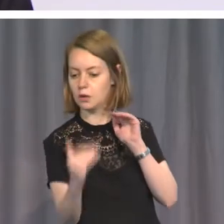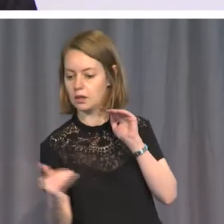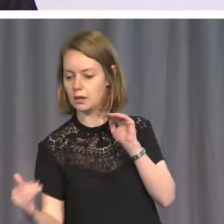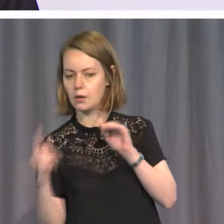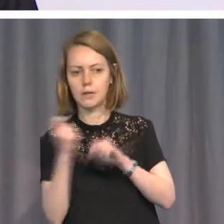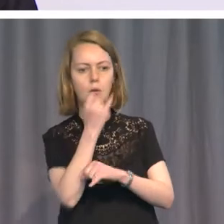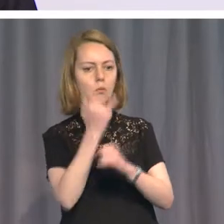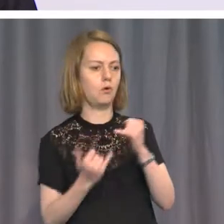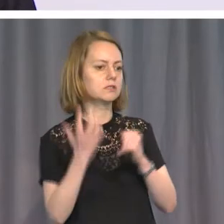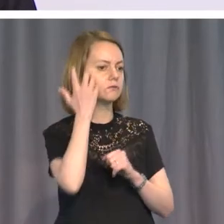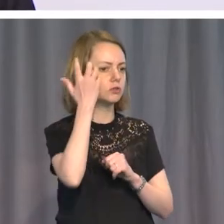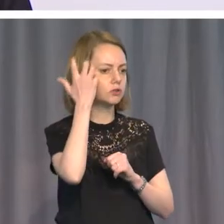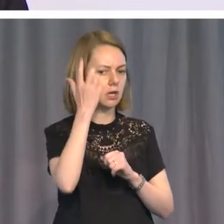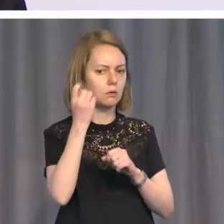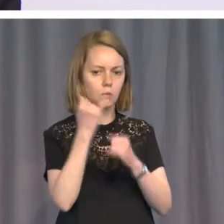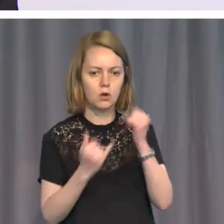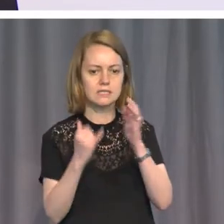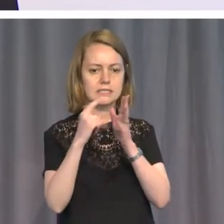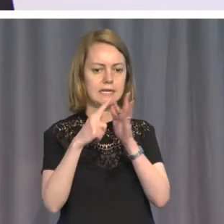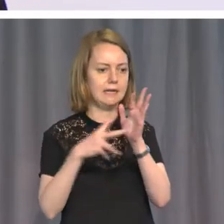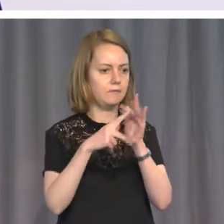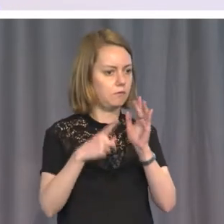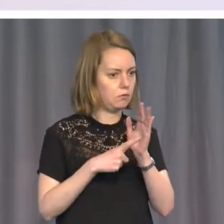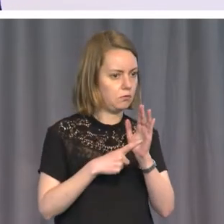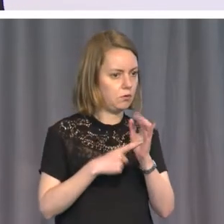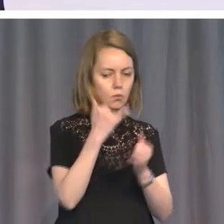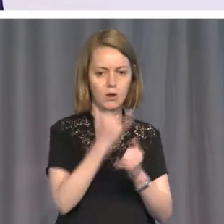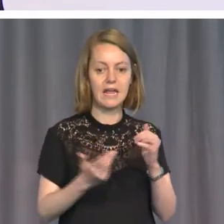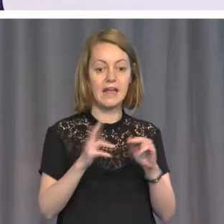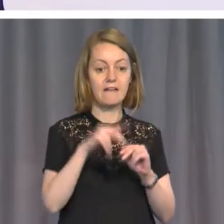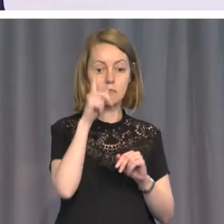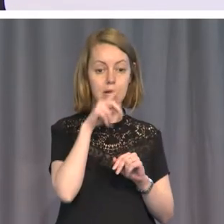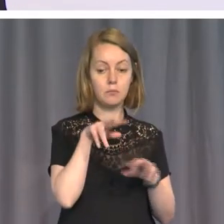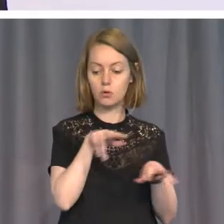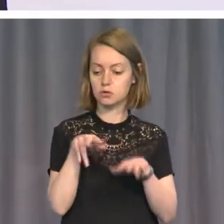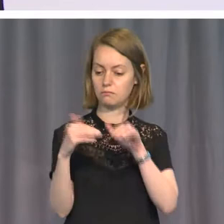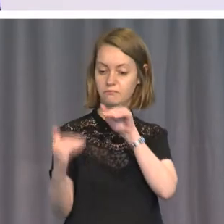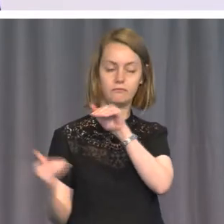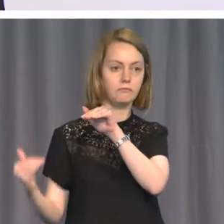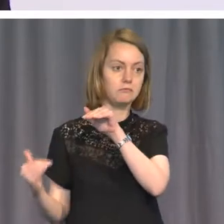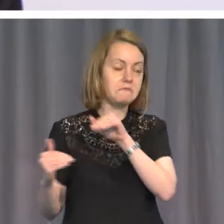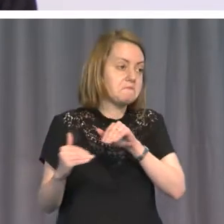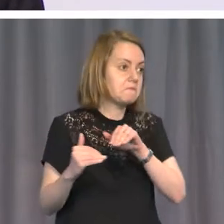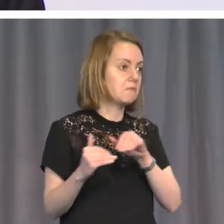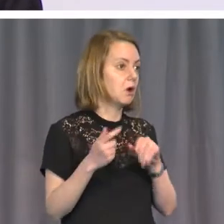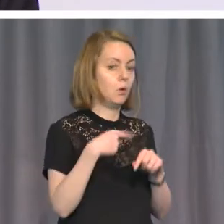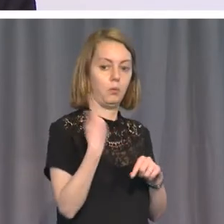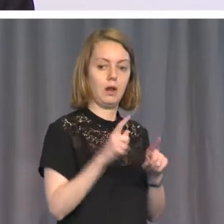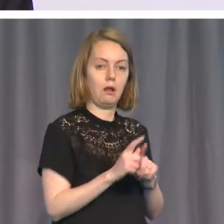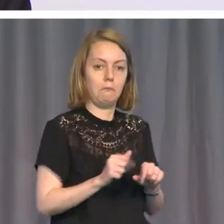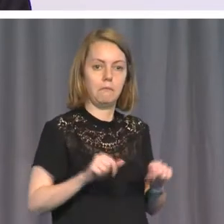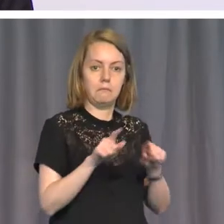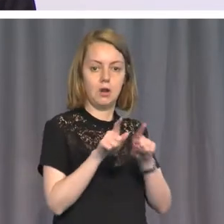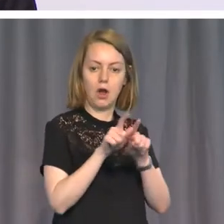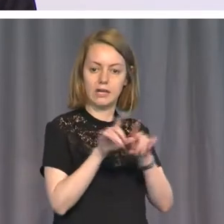they are tolerated. If we shrug our shoulders and say, as the Australian Prime Minister said in Colombo a couple of days